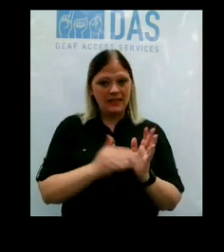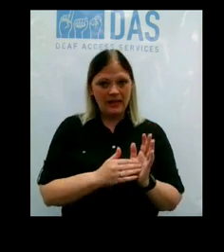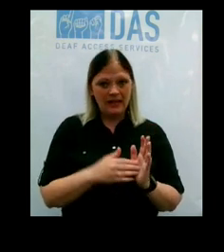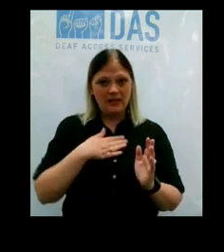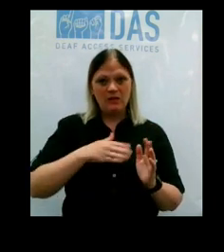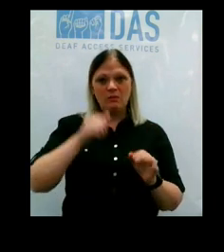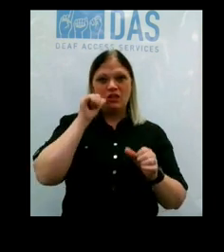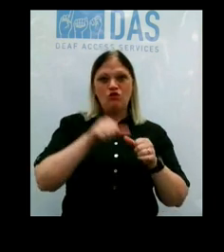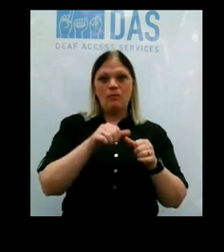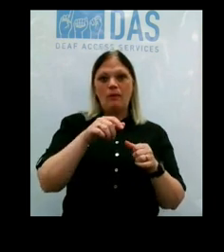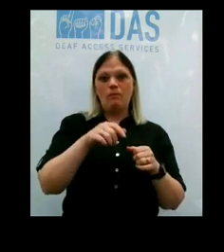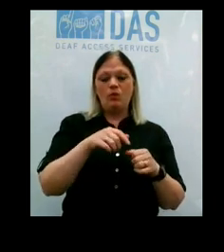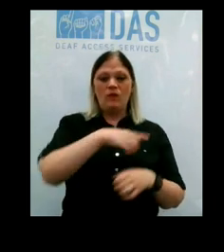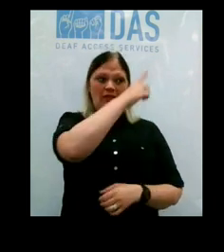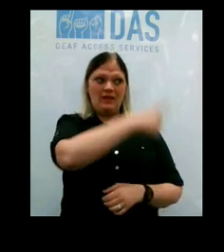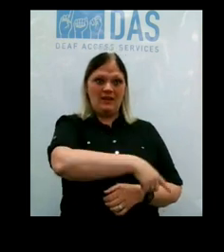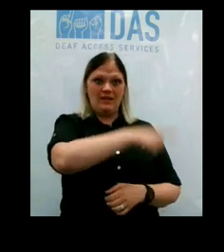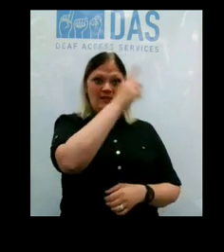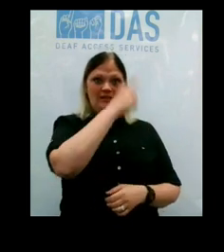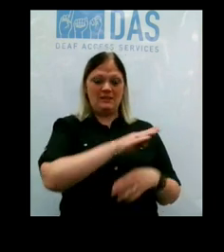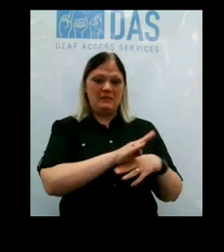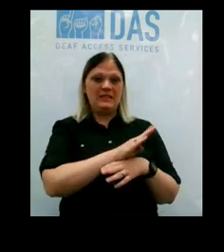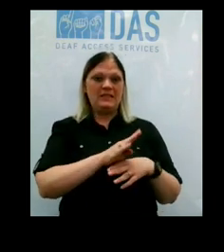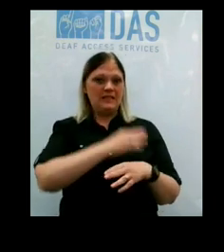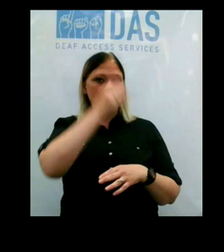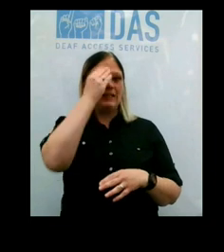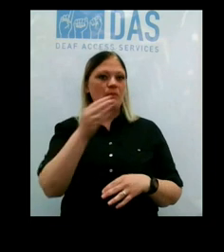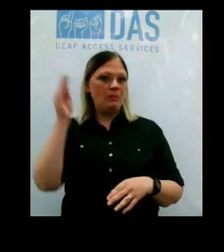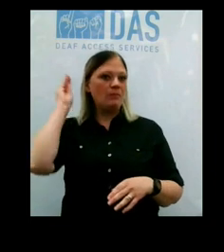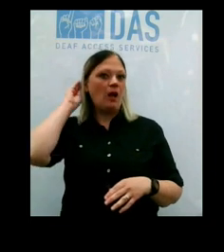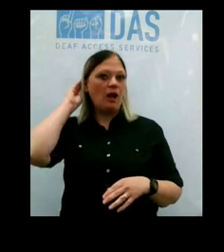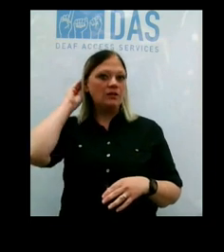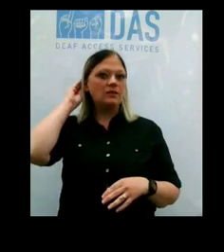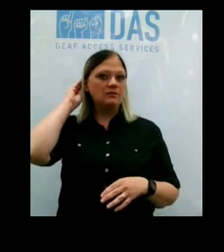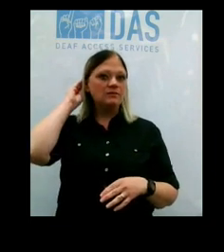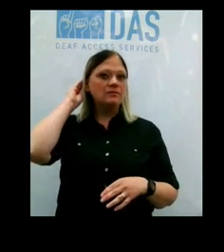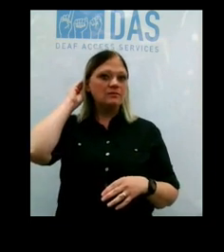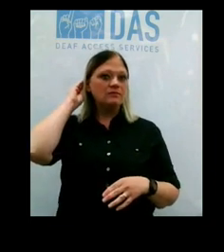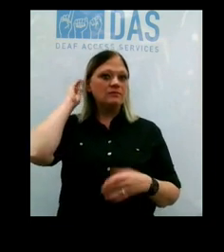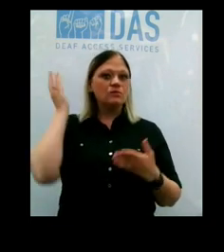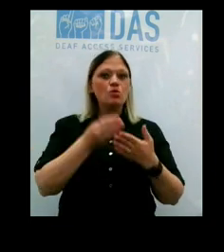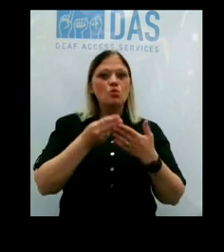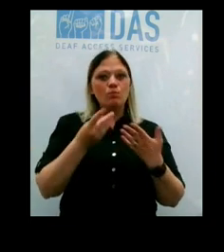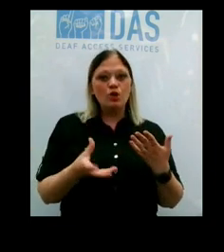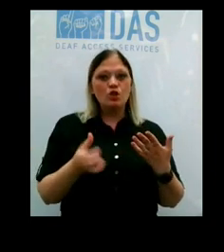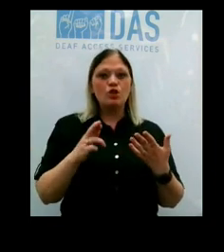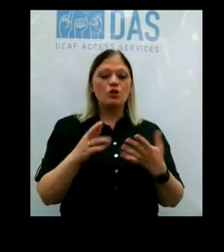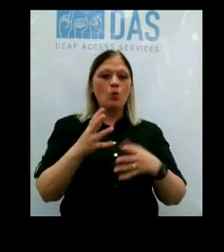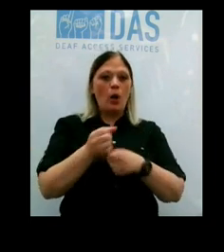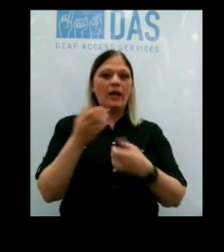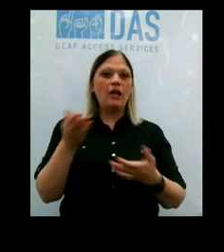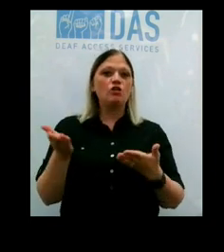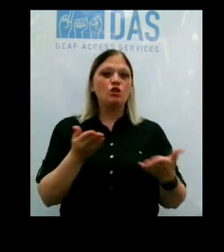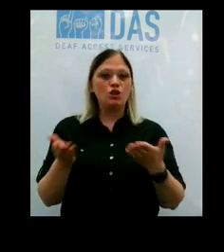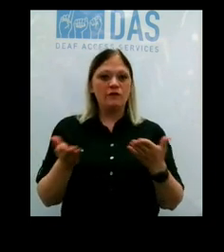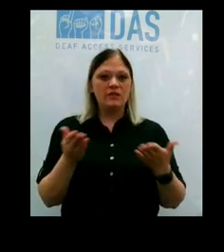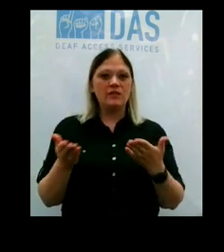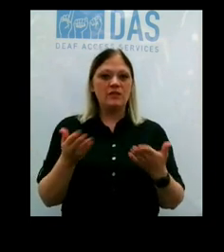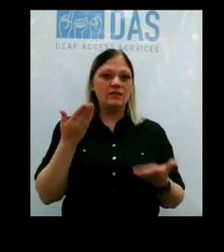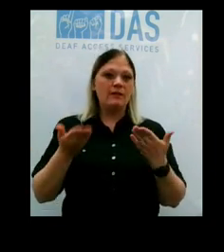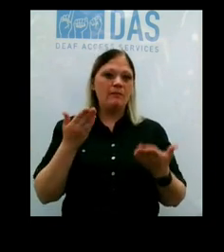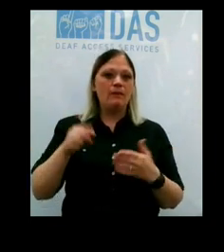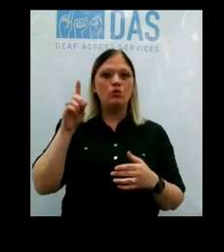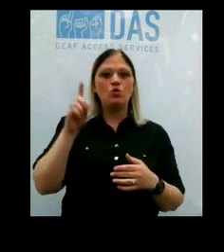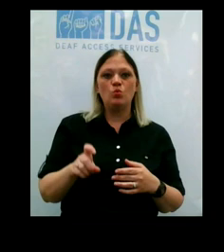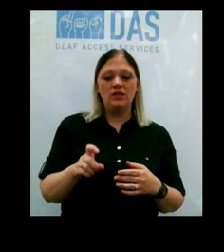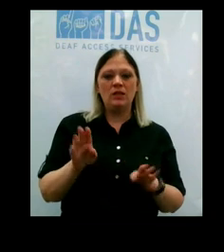that these businesses and keep them in mind to, you know, to purchase or get services that you may need when